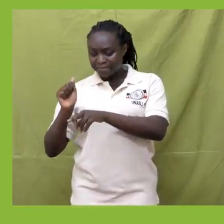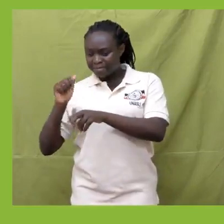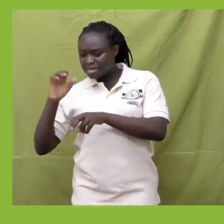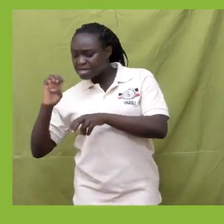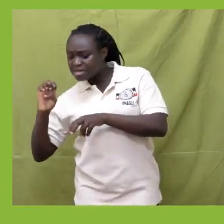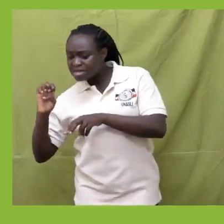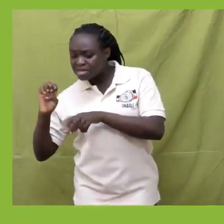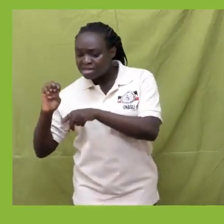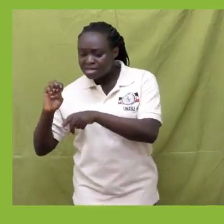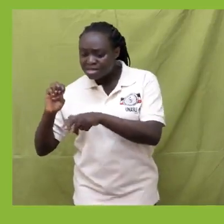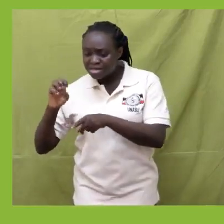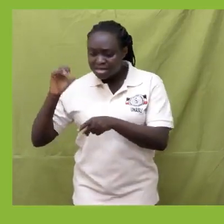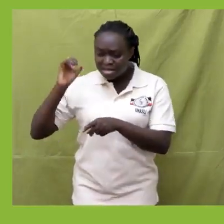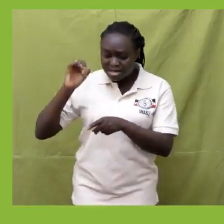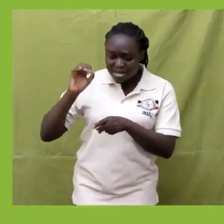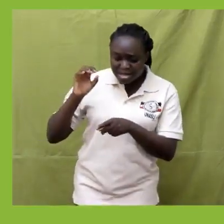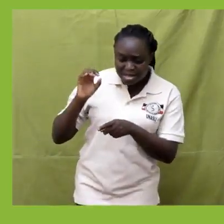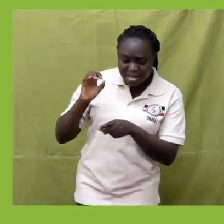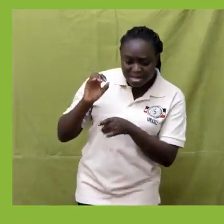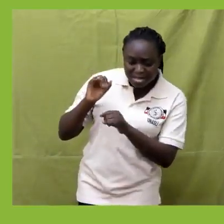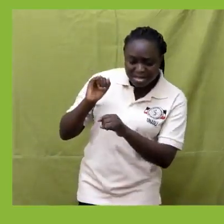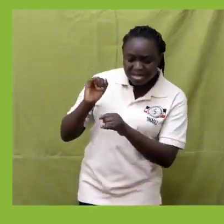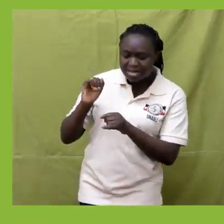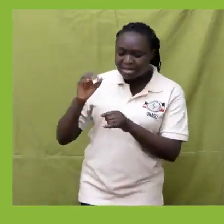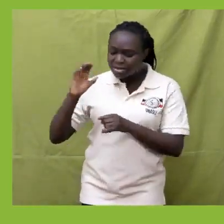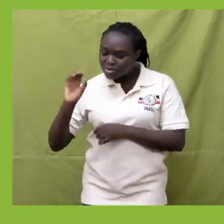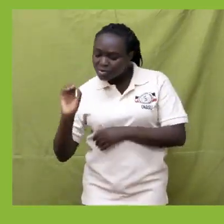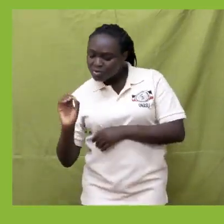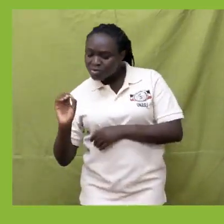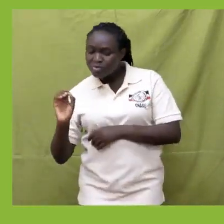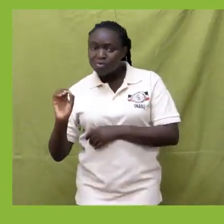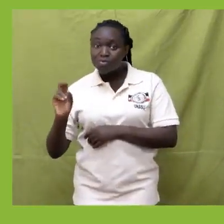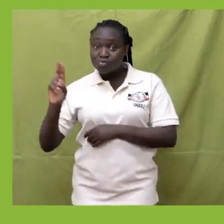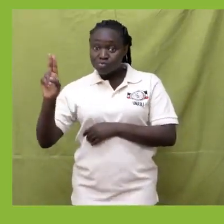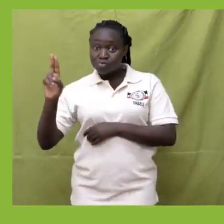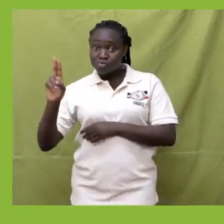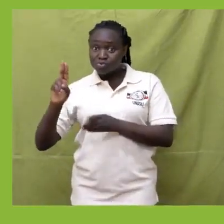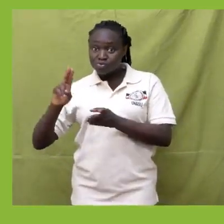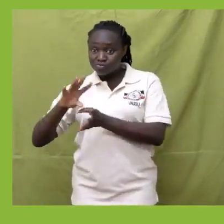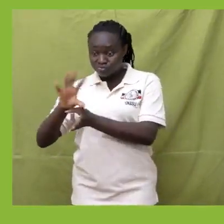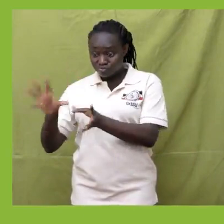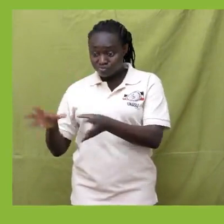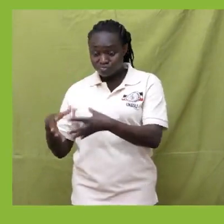E, O, U.